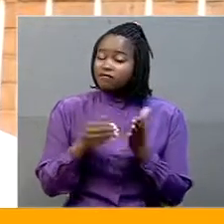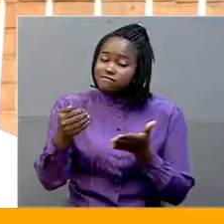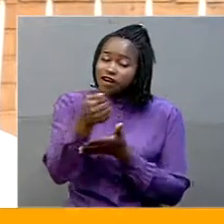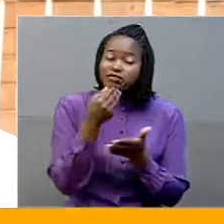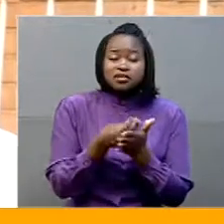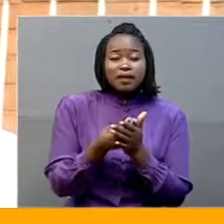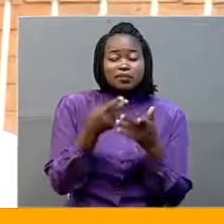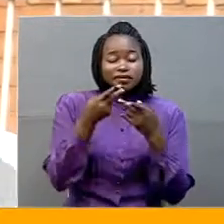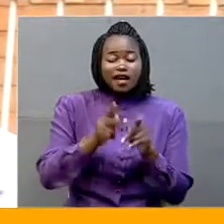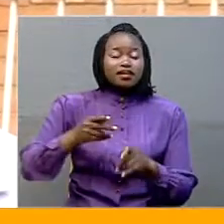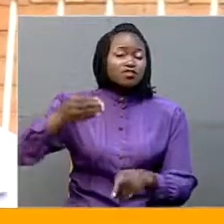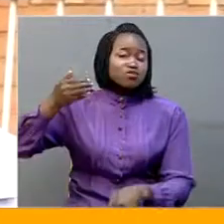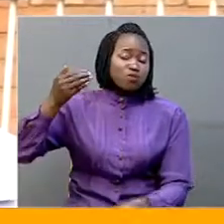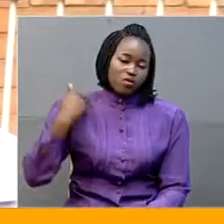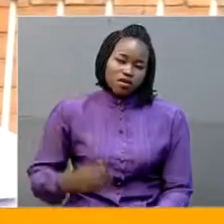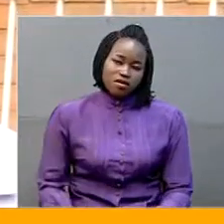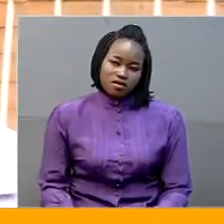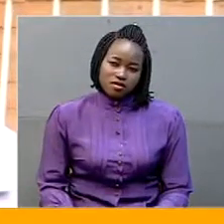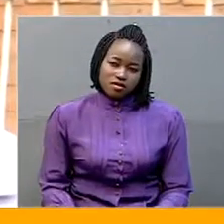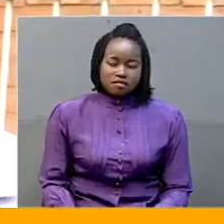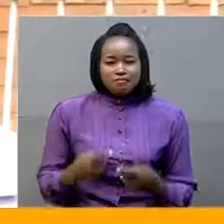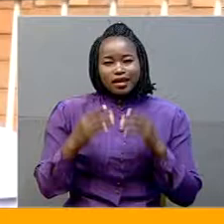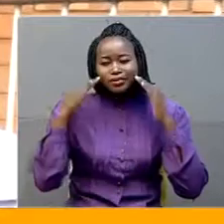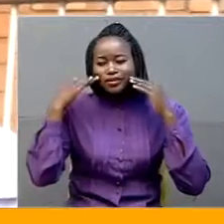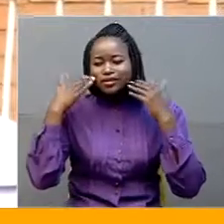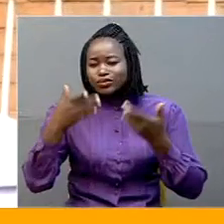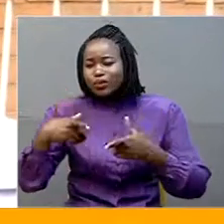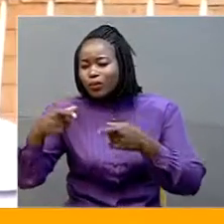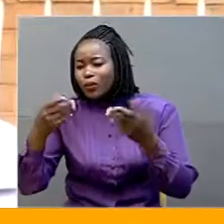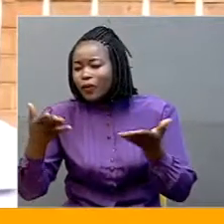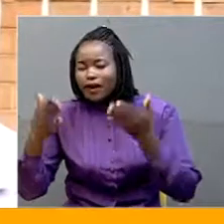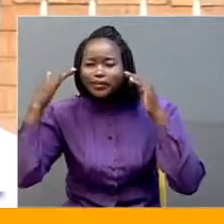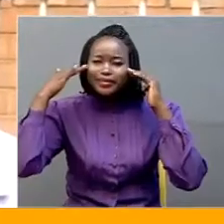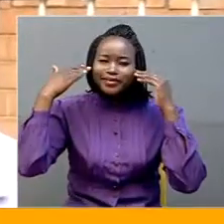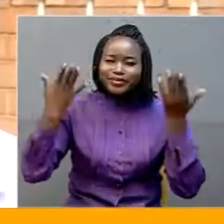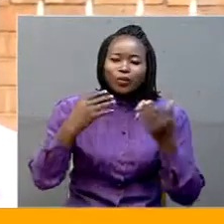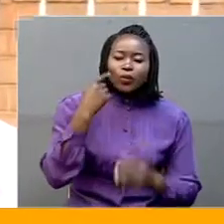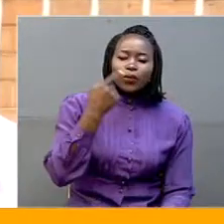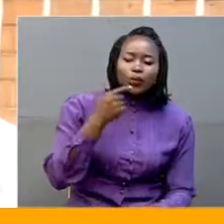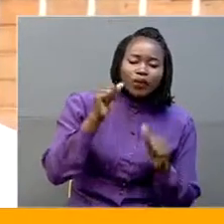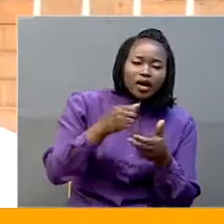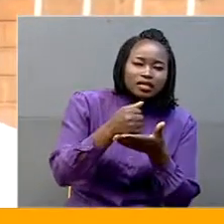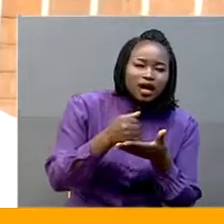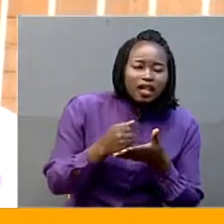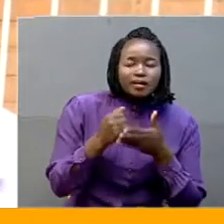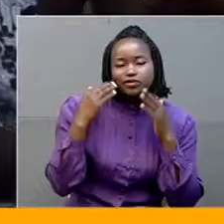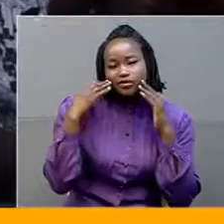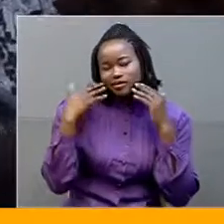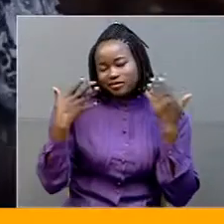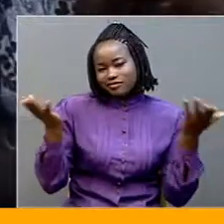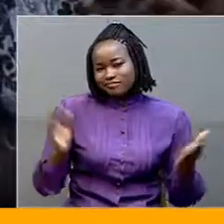don't know where to go exactly, who is supposed to give us help.